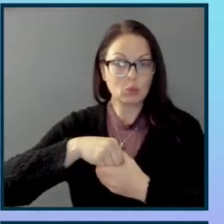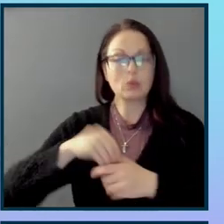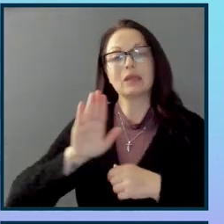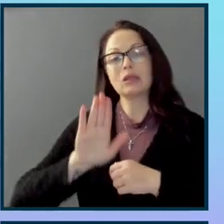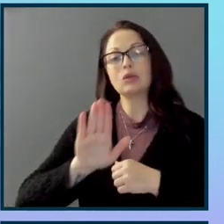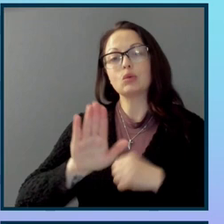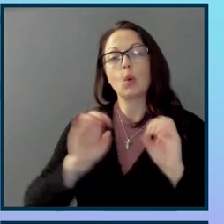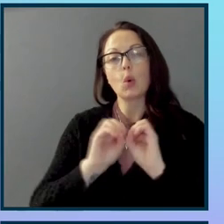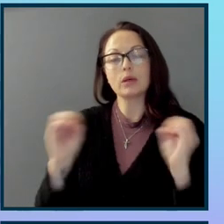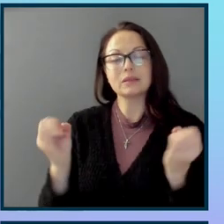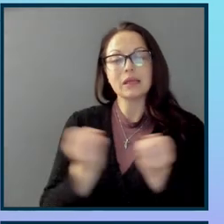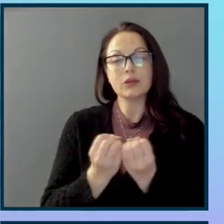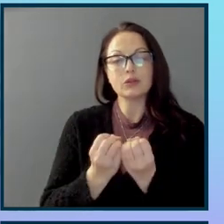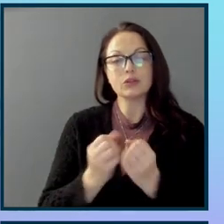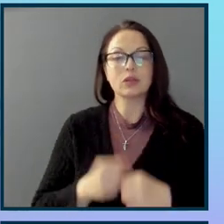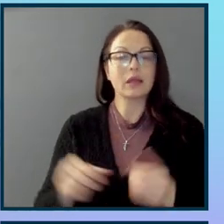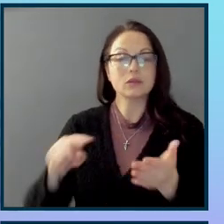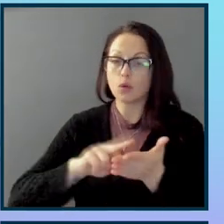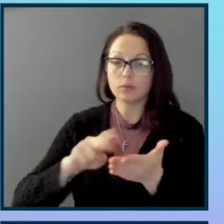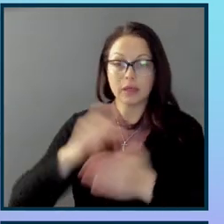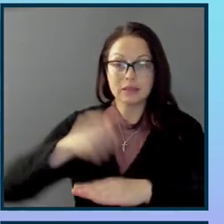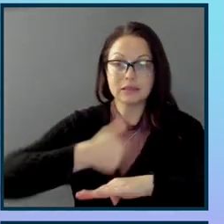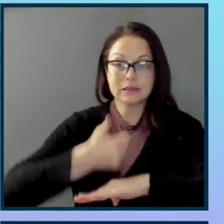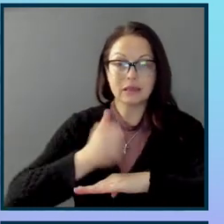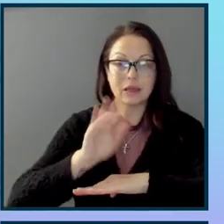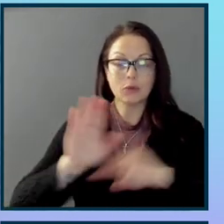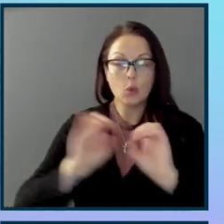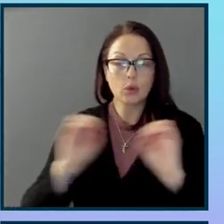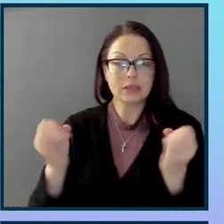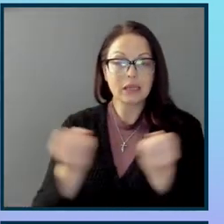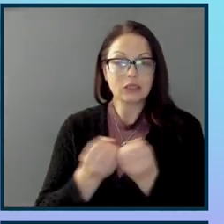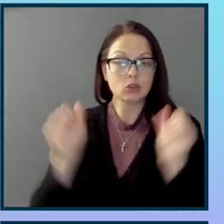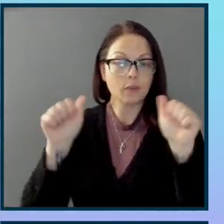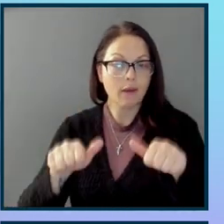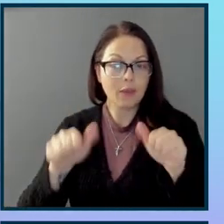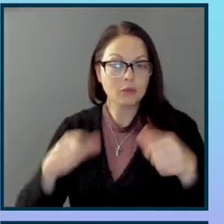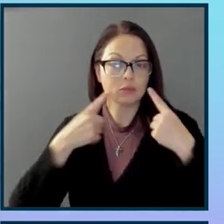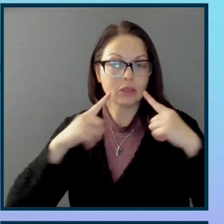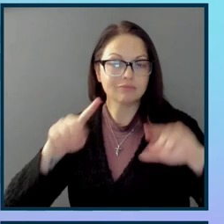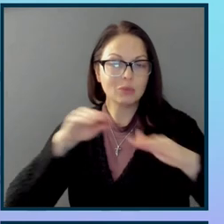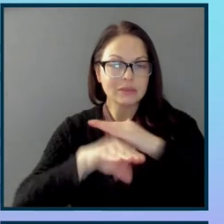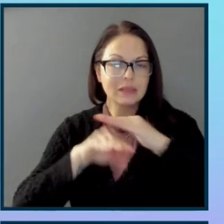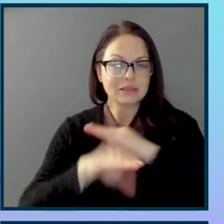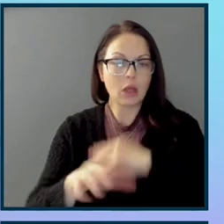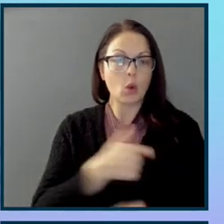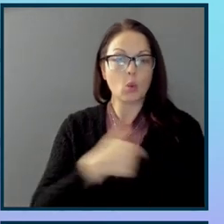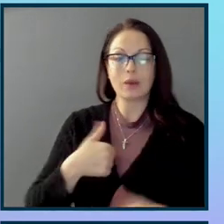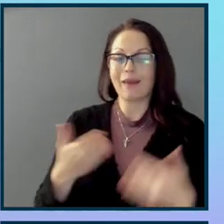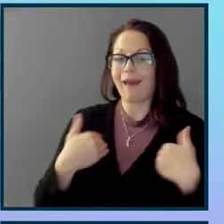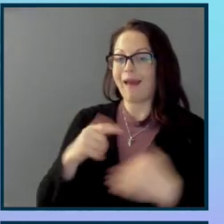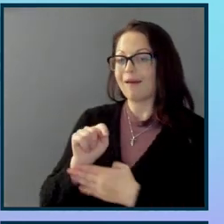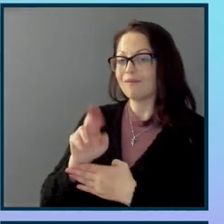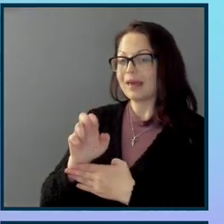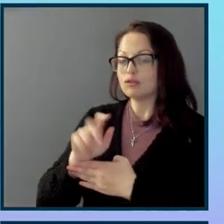So for setting up your organization to be able to be successful with accessibility, we have a track dedicated to that called